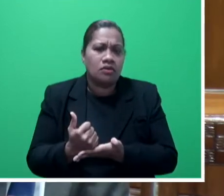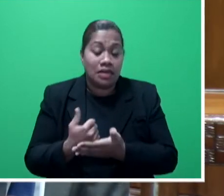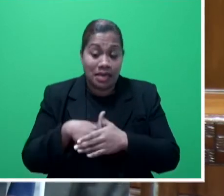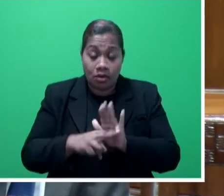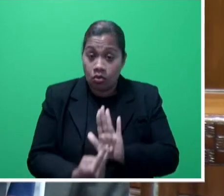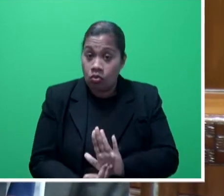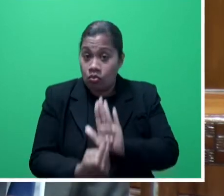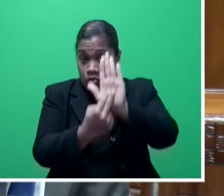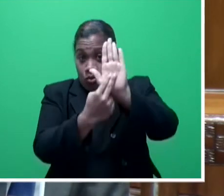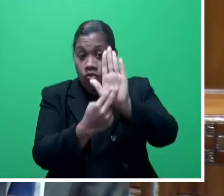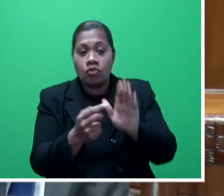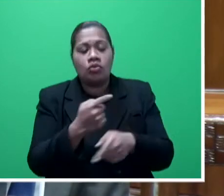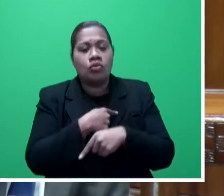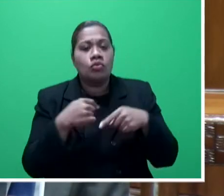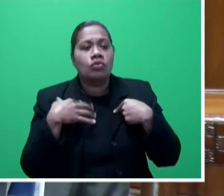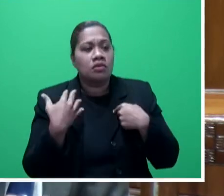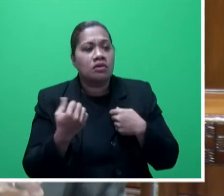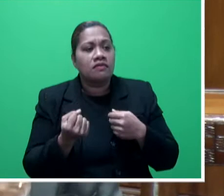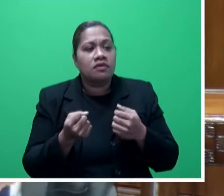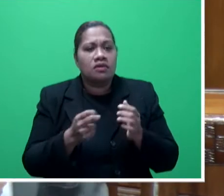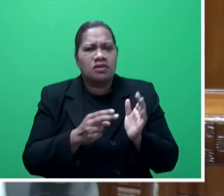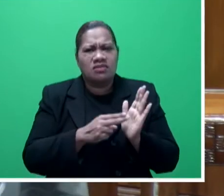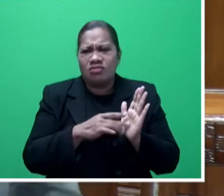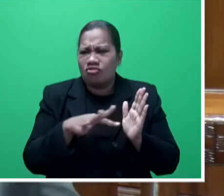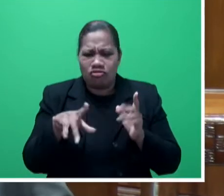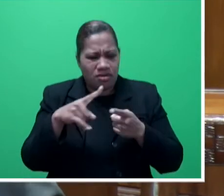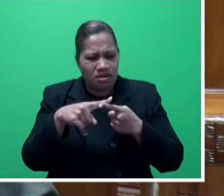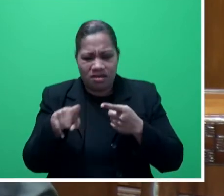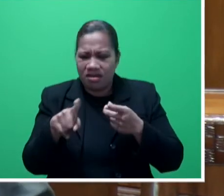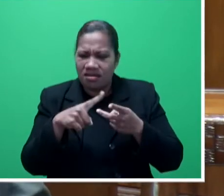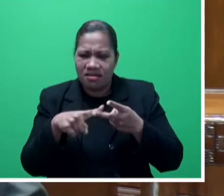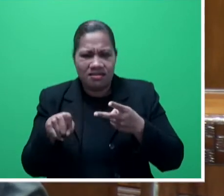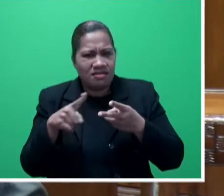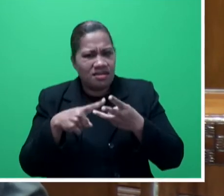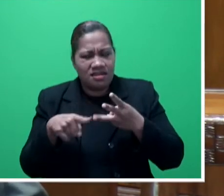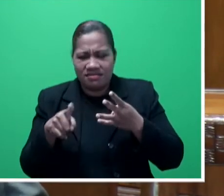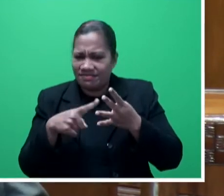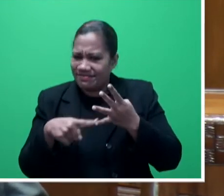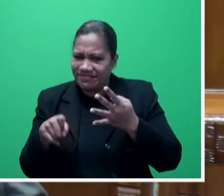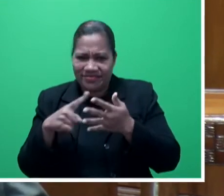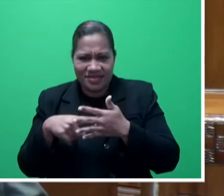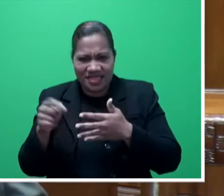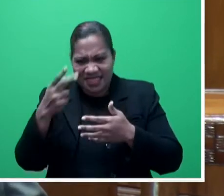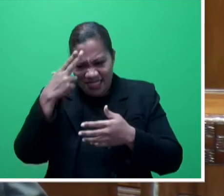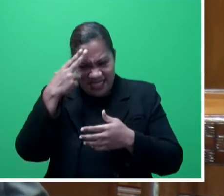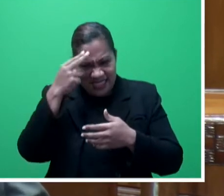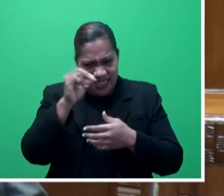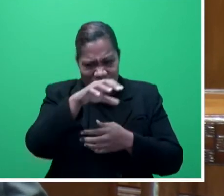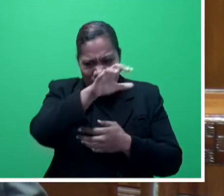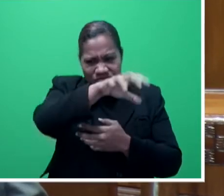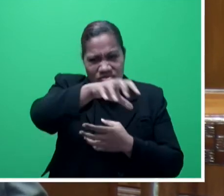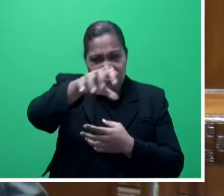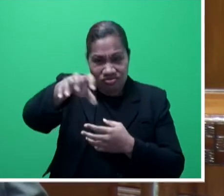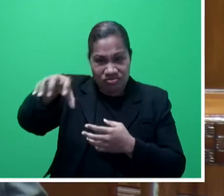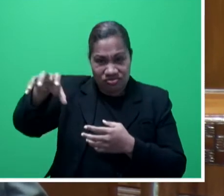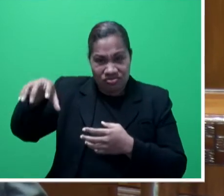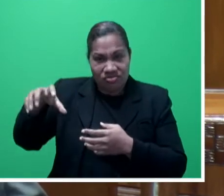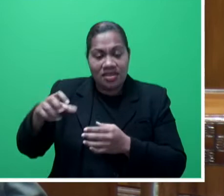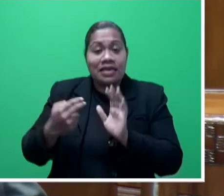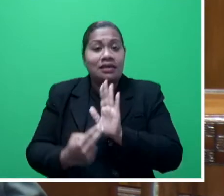Division, we have got Numbu, Nonguru, Nasealevu, Wabuabu, Nangingi, Navindamu, Nakama, Wailewu, Watundoba,